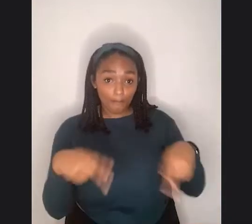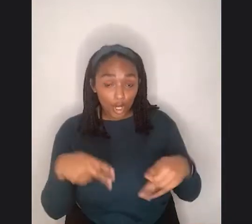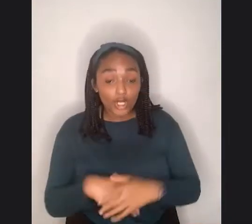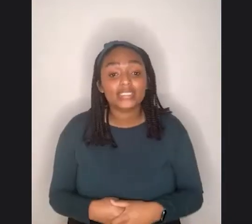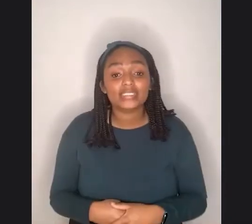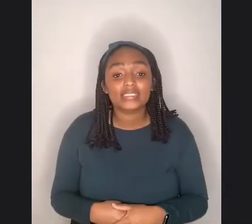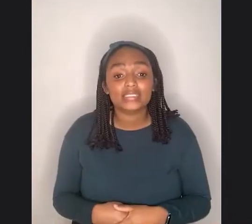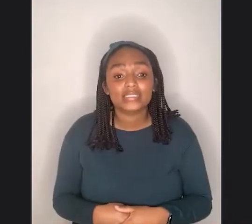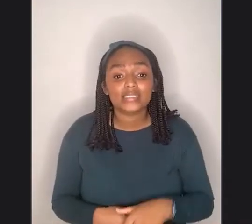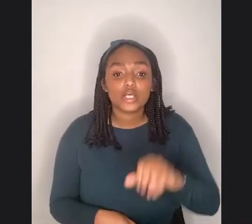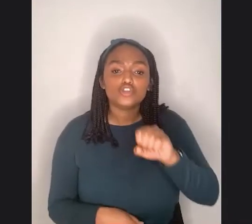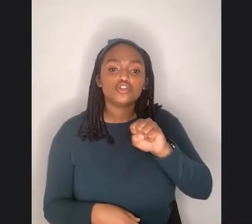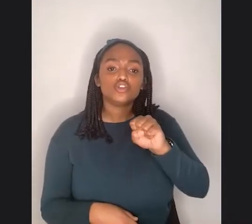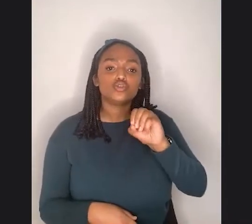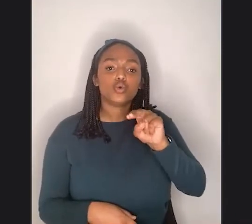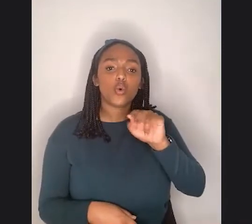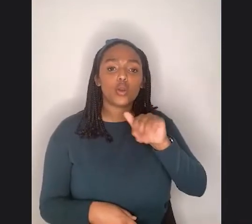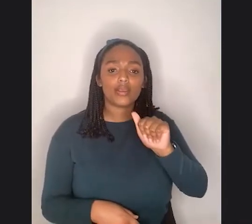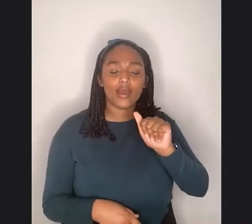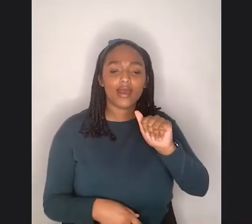a, a long list. Yeah.